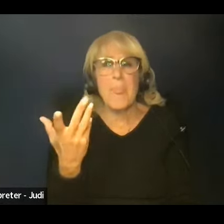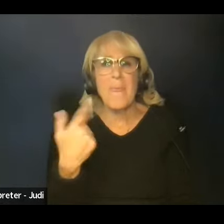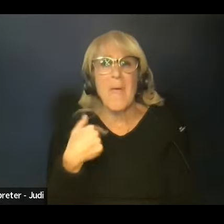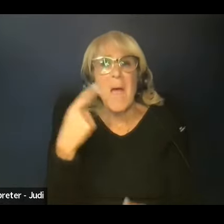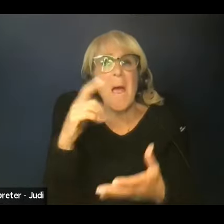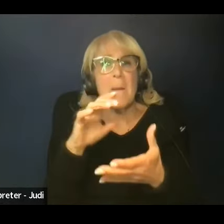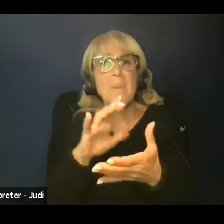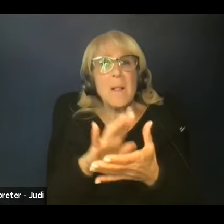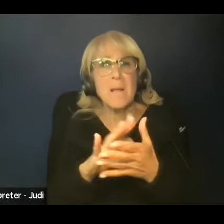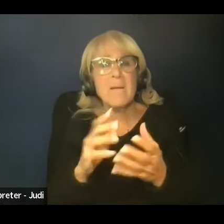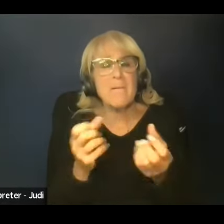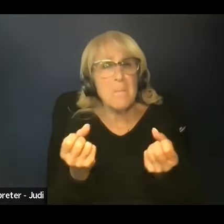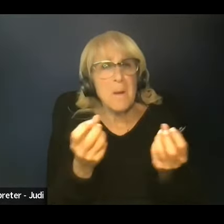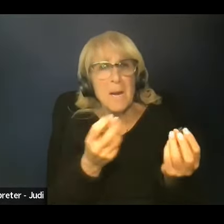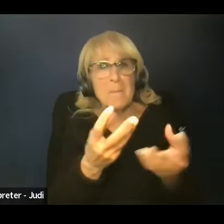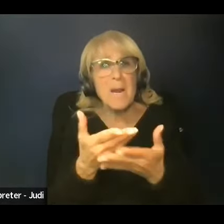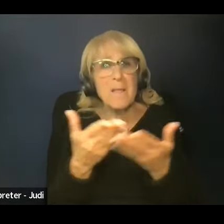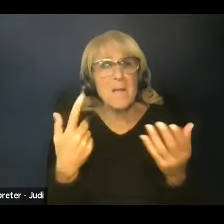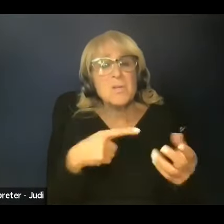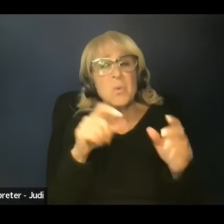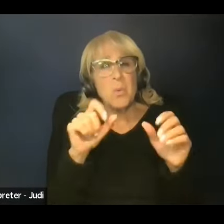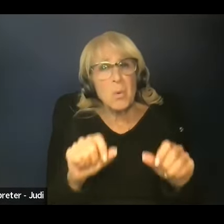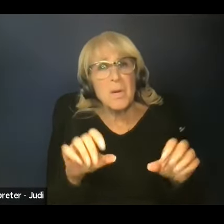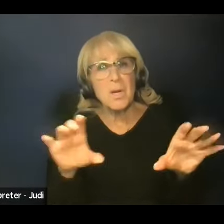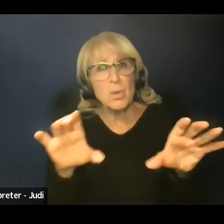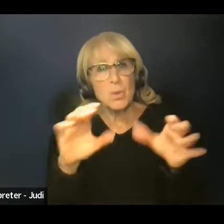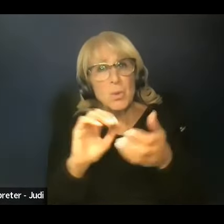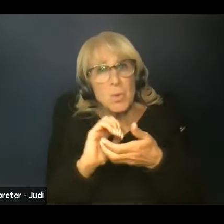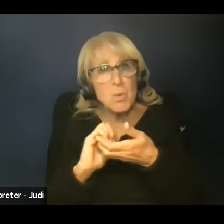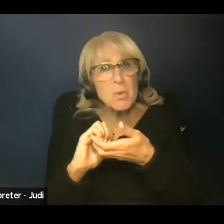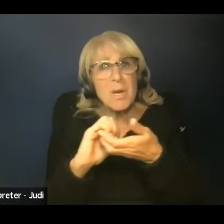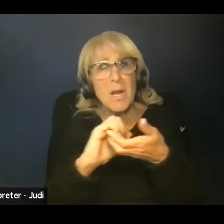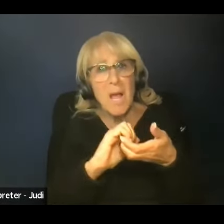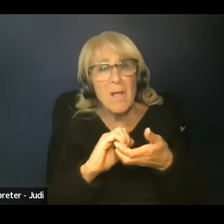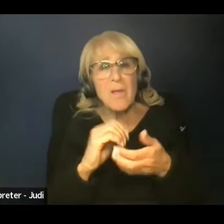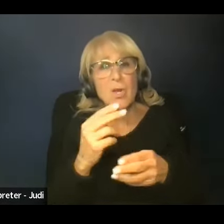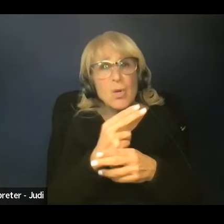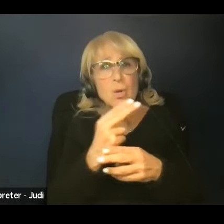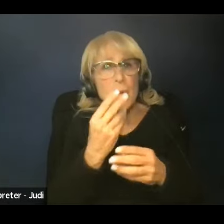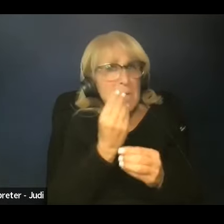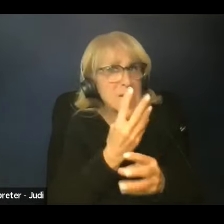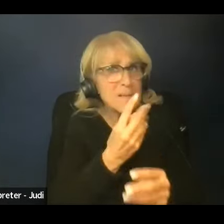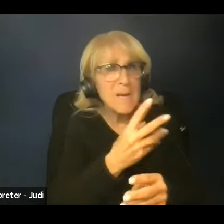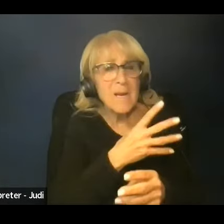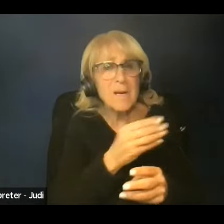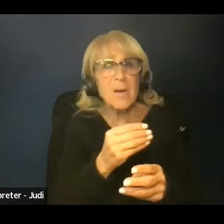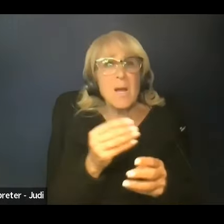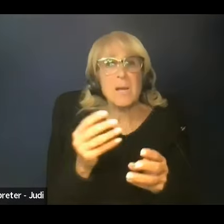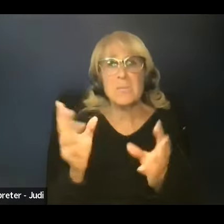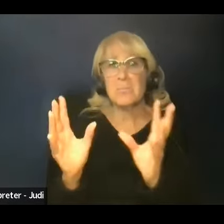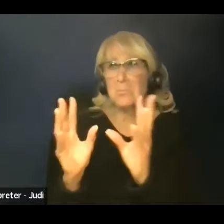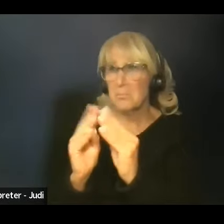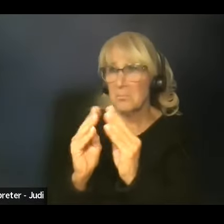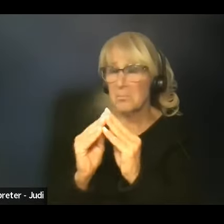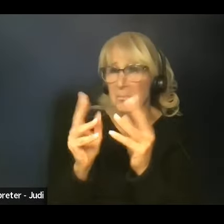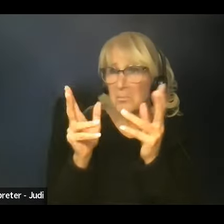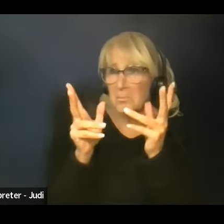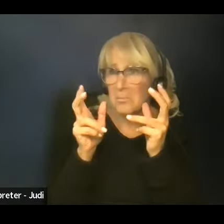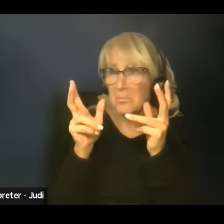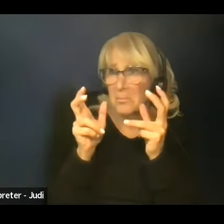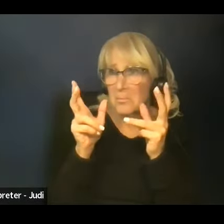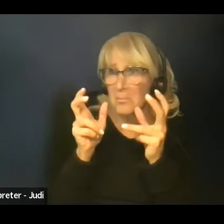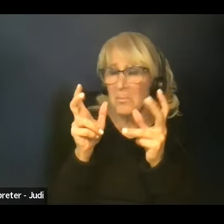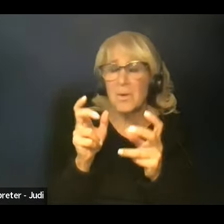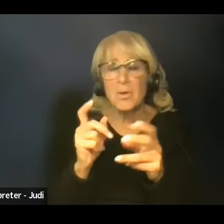a lot of things that we can do together and to use this data and use this listening sessions to, to improve